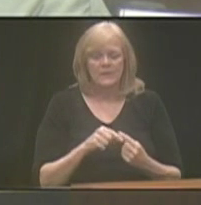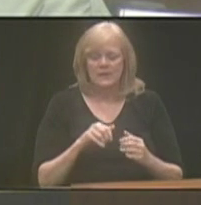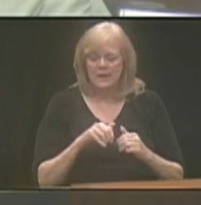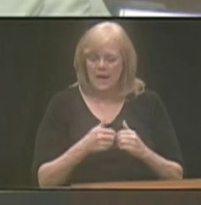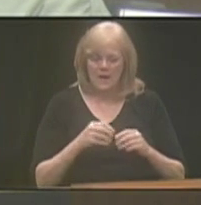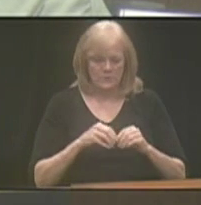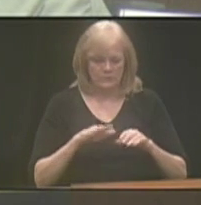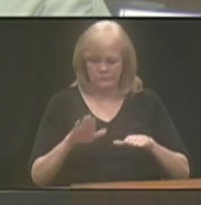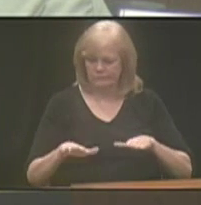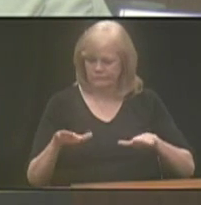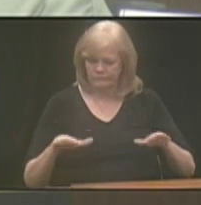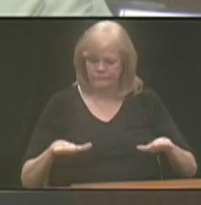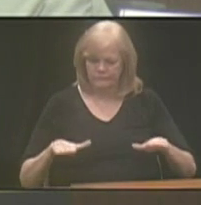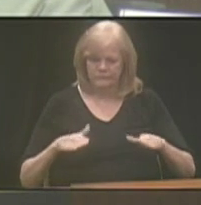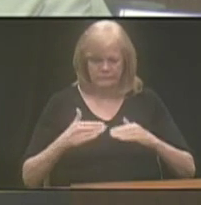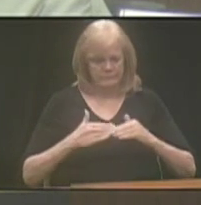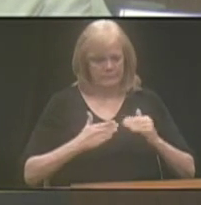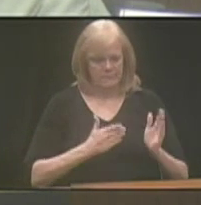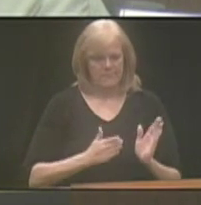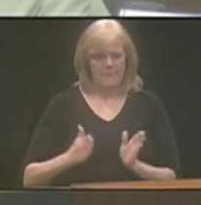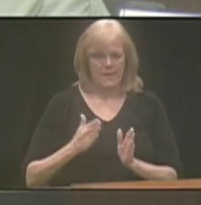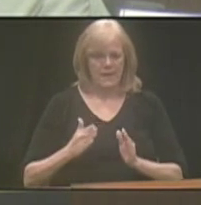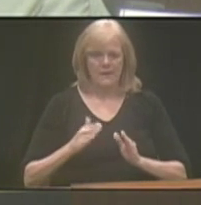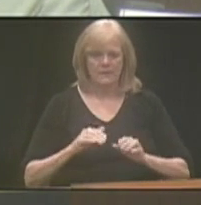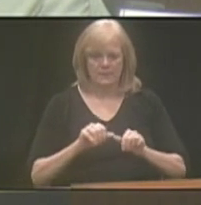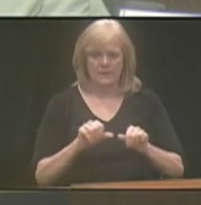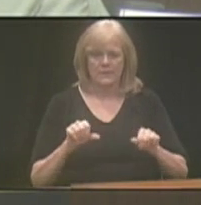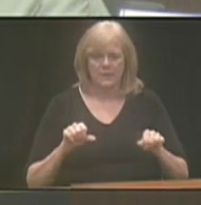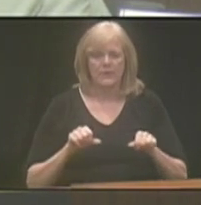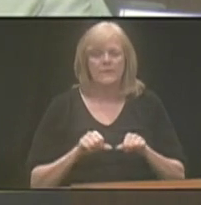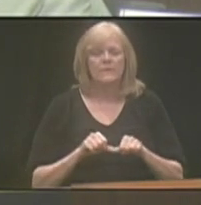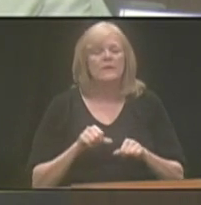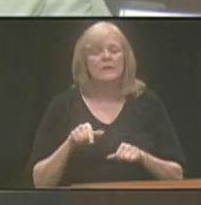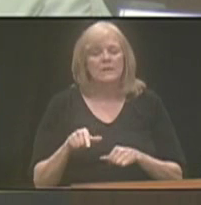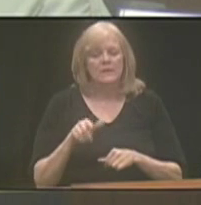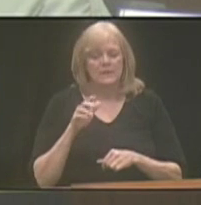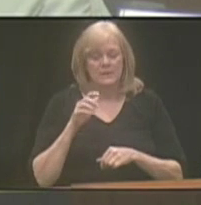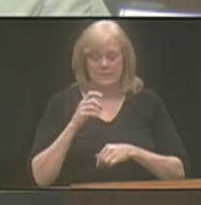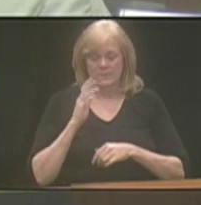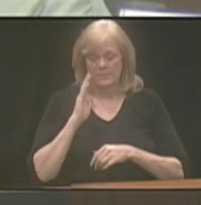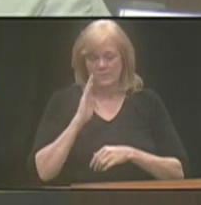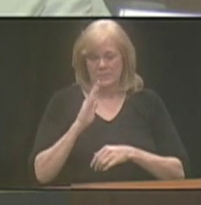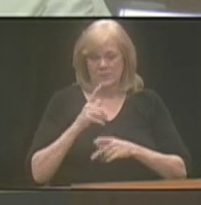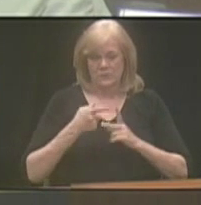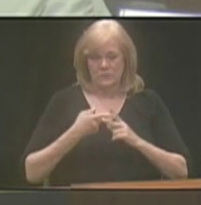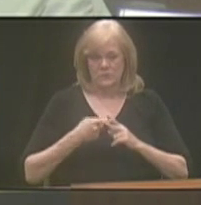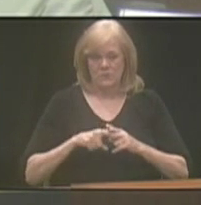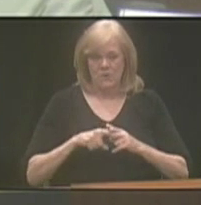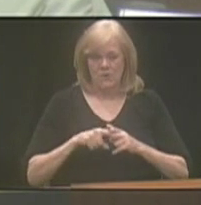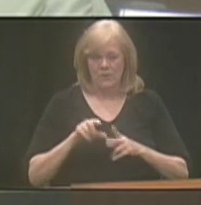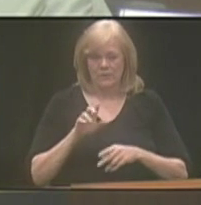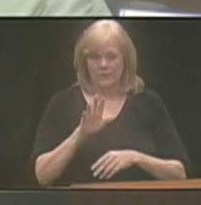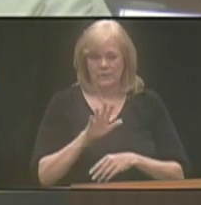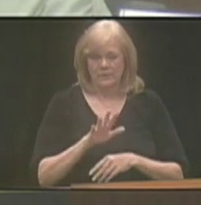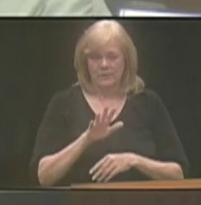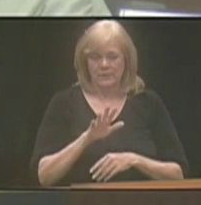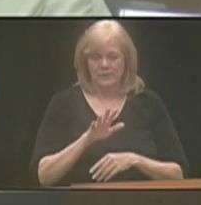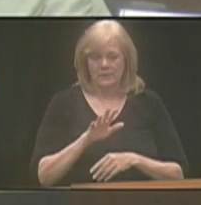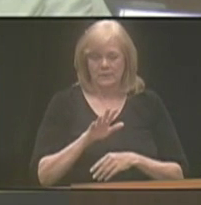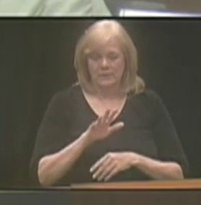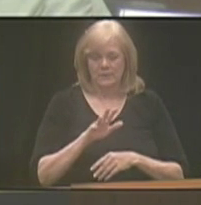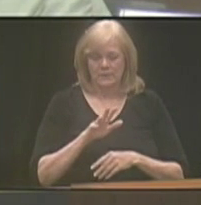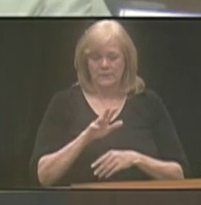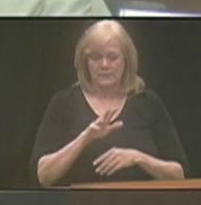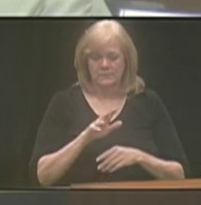layouts and that kind of thing. So they're going to, the timeline is, I think they said they were going to start breaking